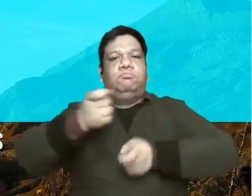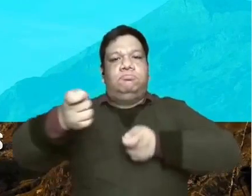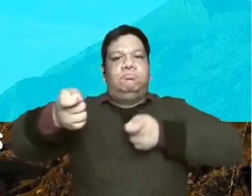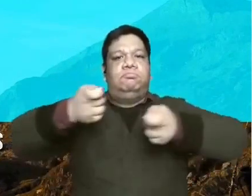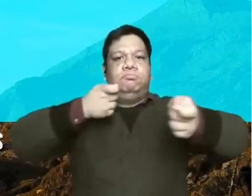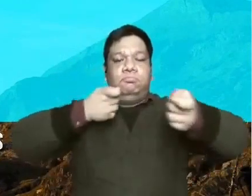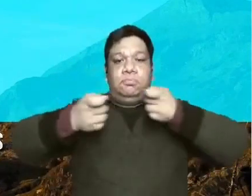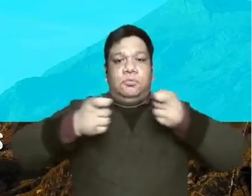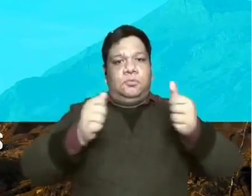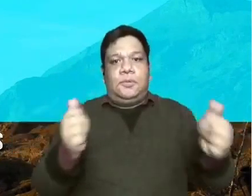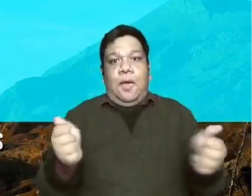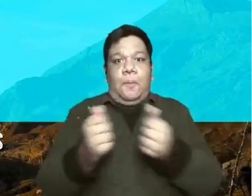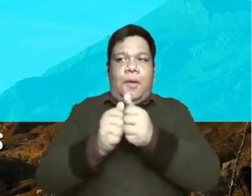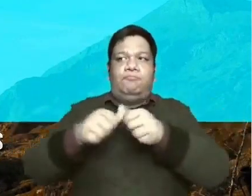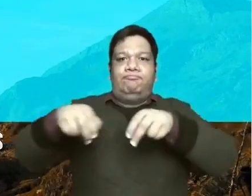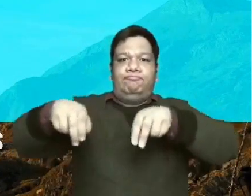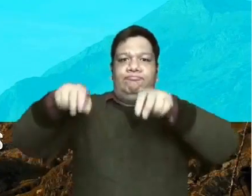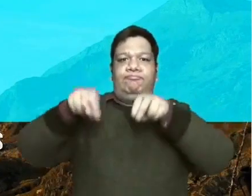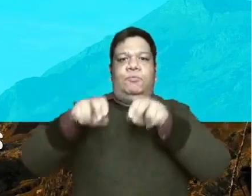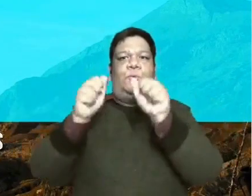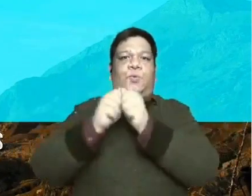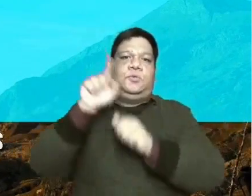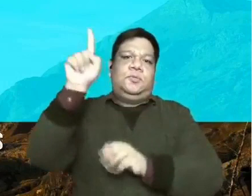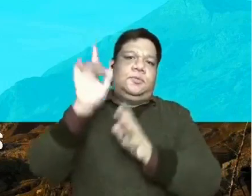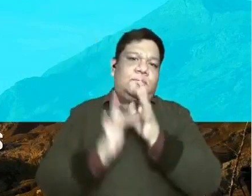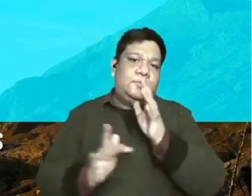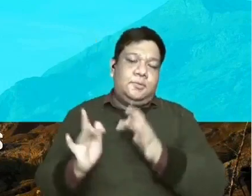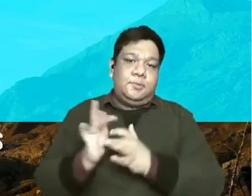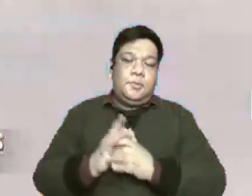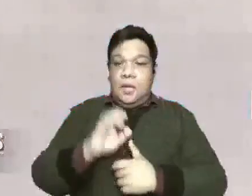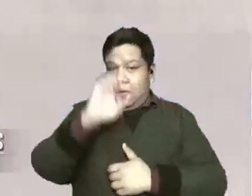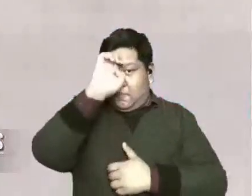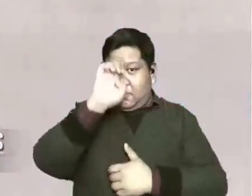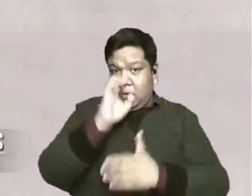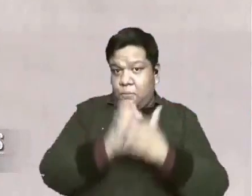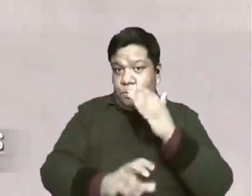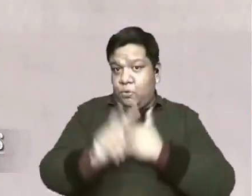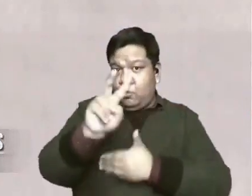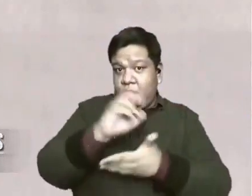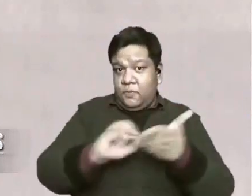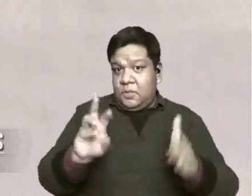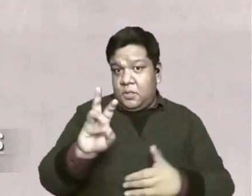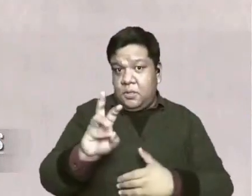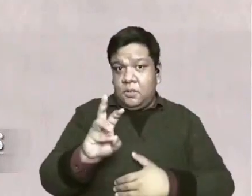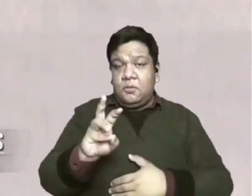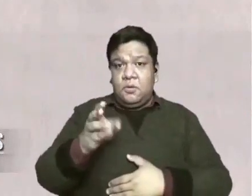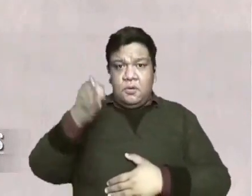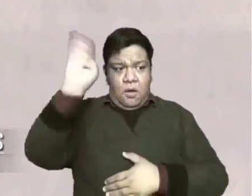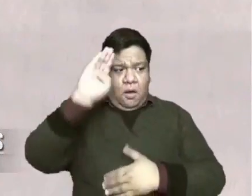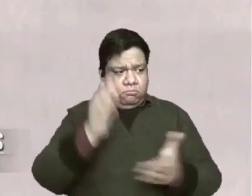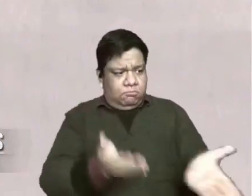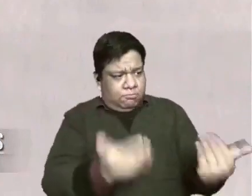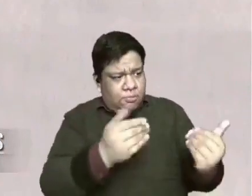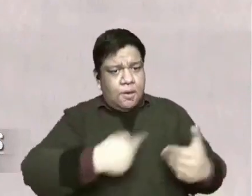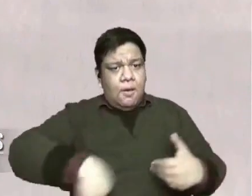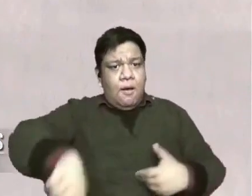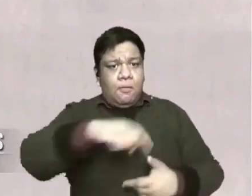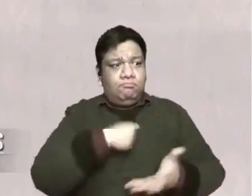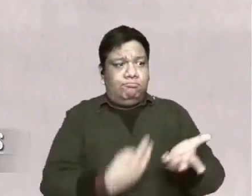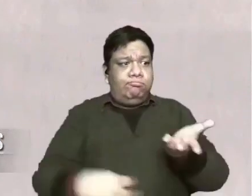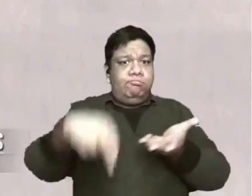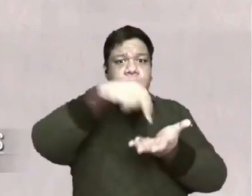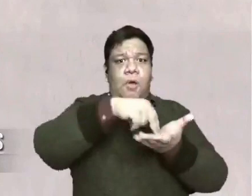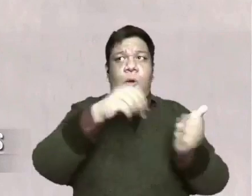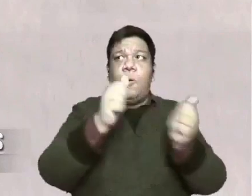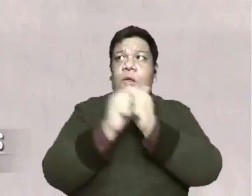together they will be seated with him Ephesians 2 6 and God raises us up with Christ and seated us